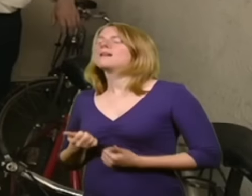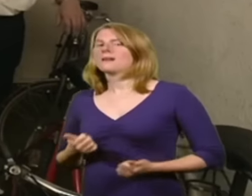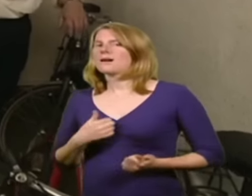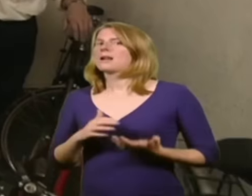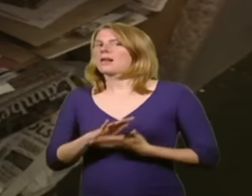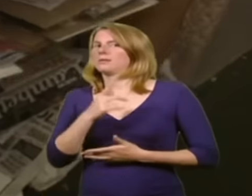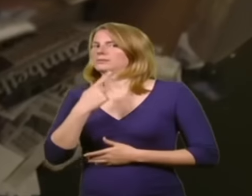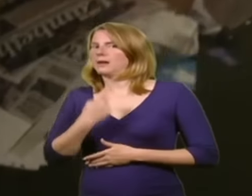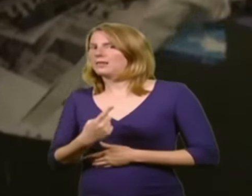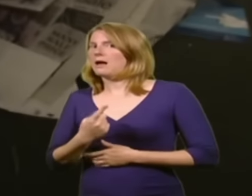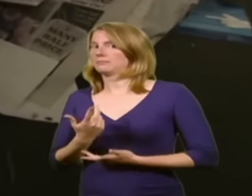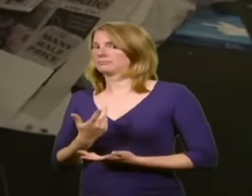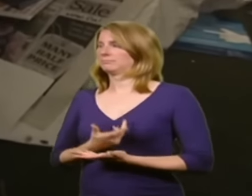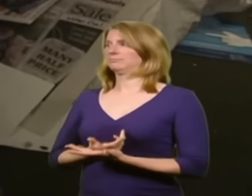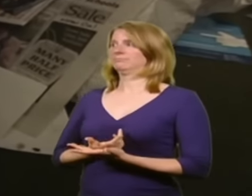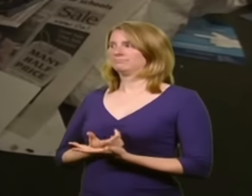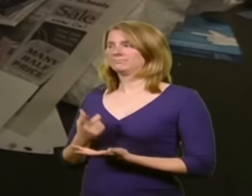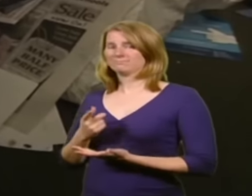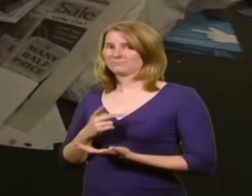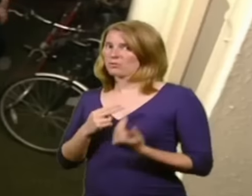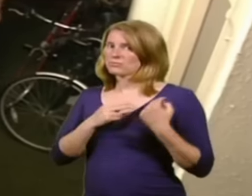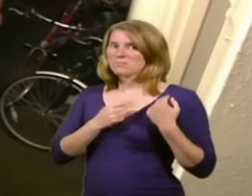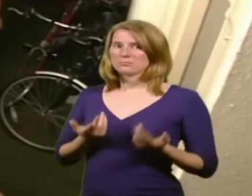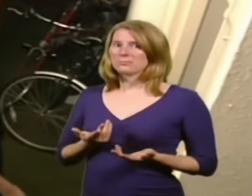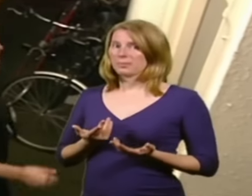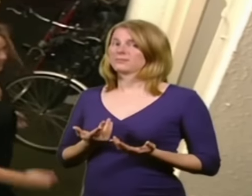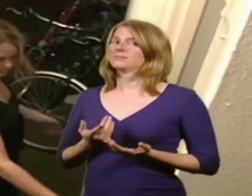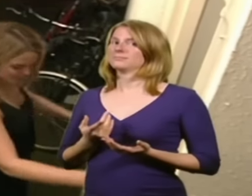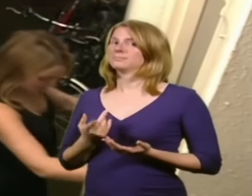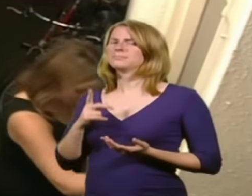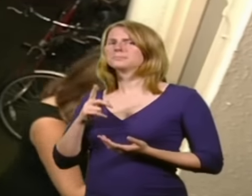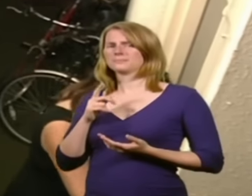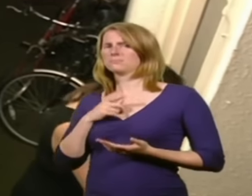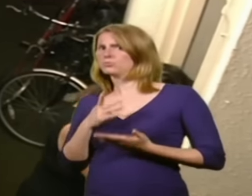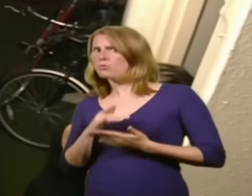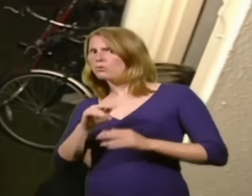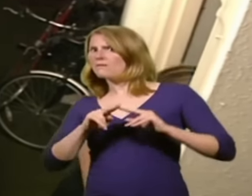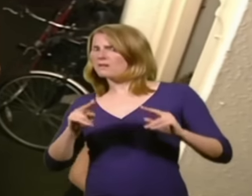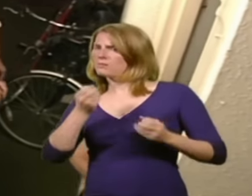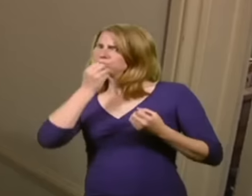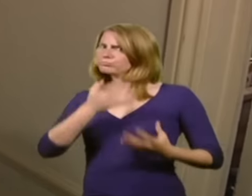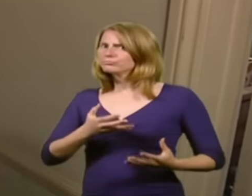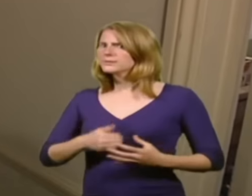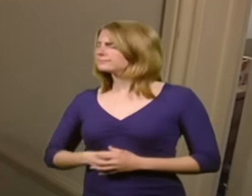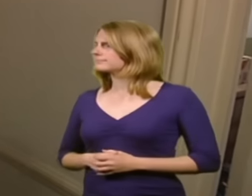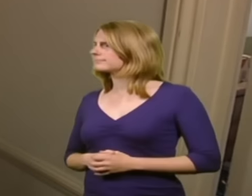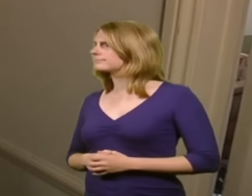because you're obviously not responsible for this. I'm sure your flat's gorgeous. Yep, didn't you would have called me, right? Why?